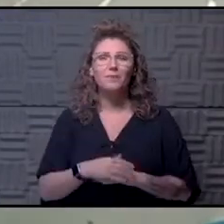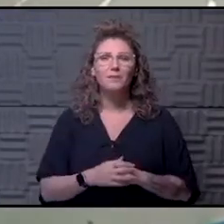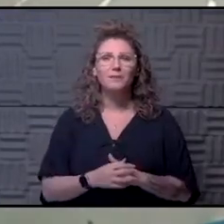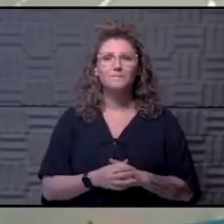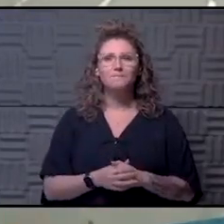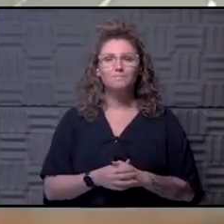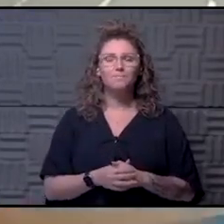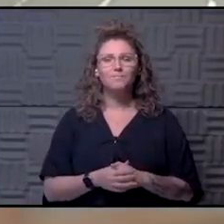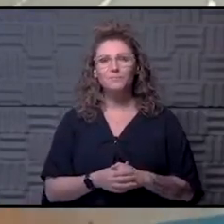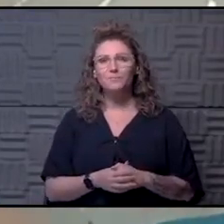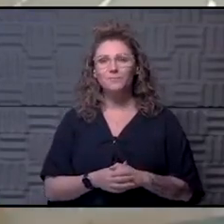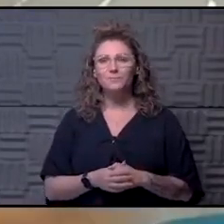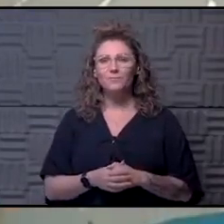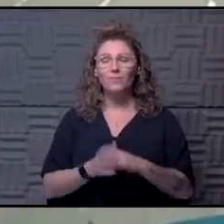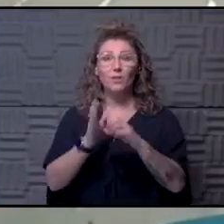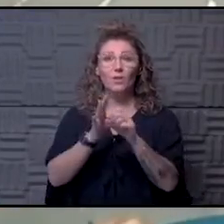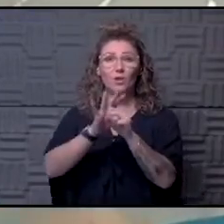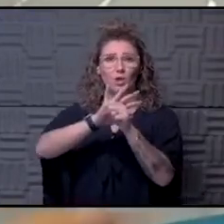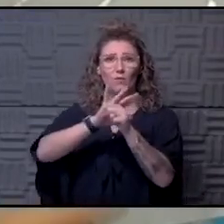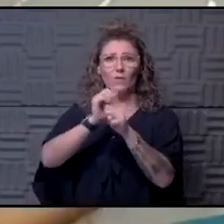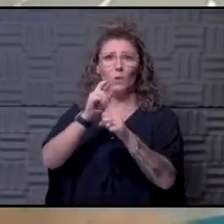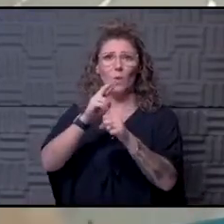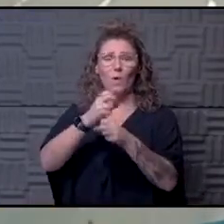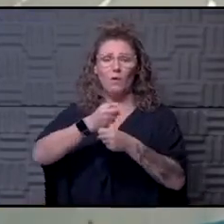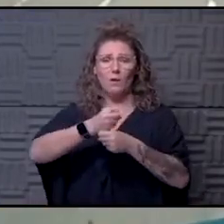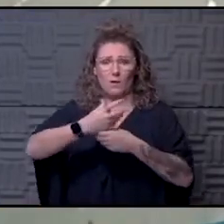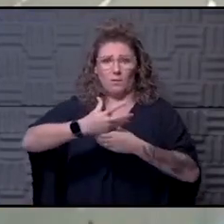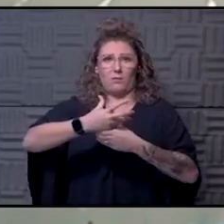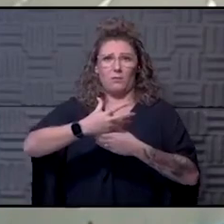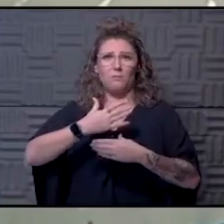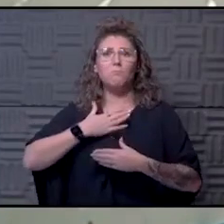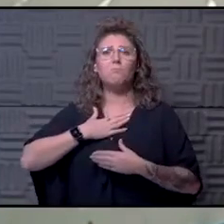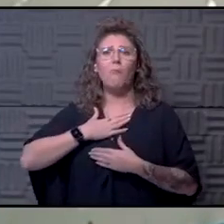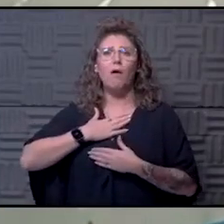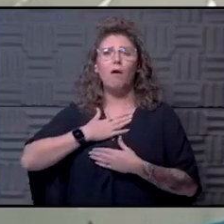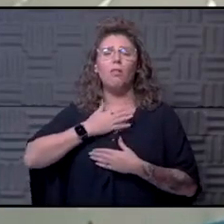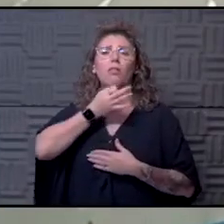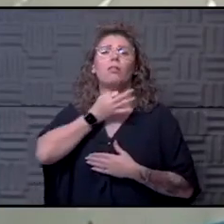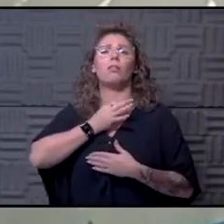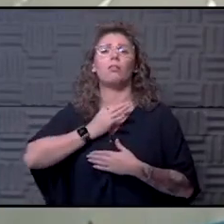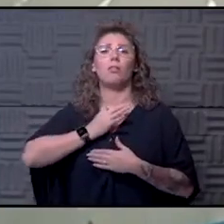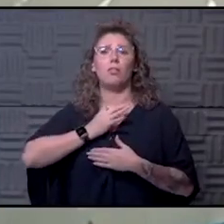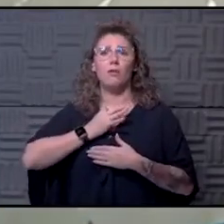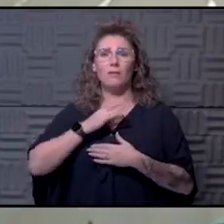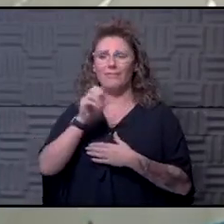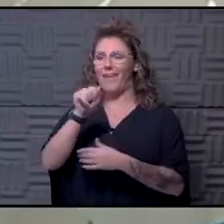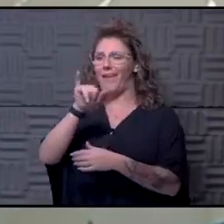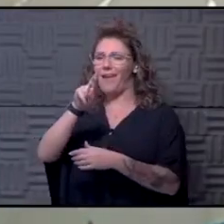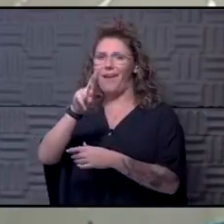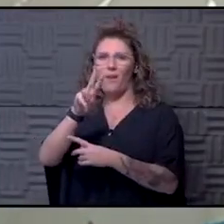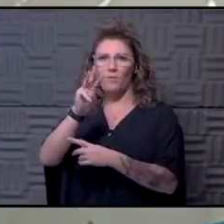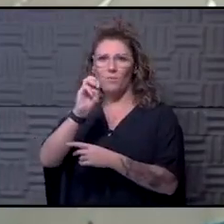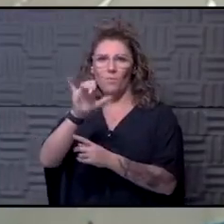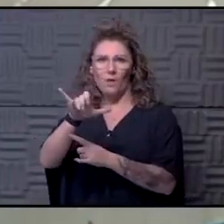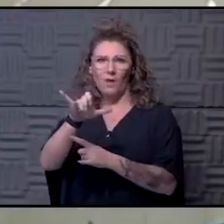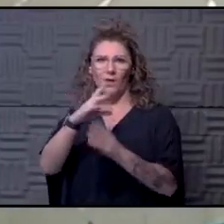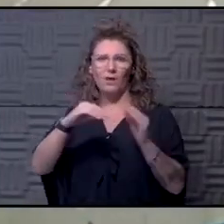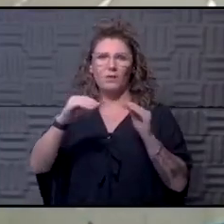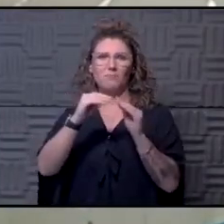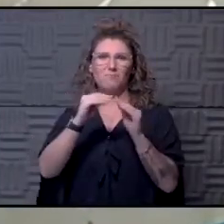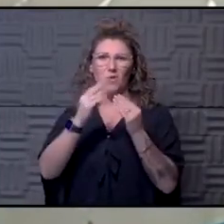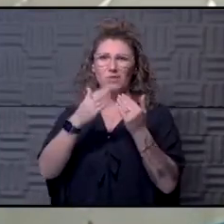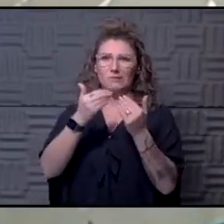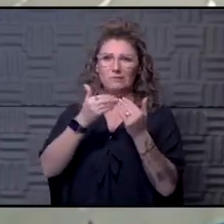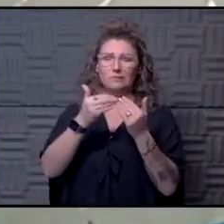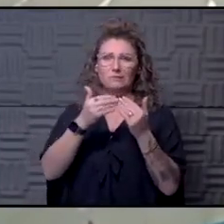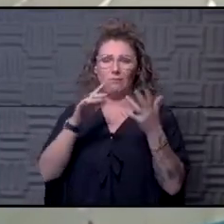um, the COVID or the inflammation made my airway a little bit weaker and made me more susceptible for damage with